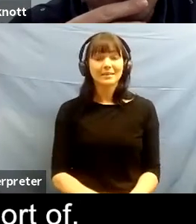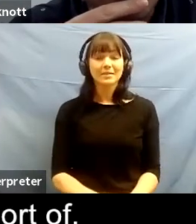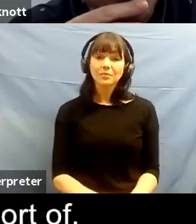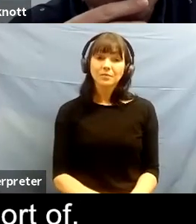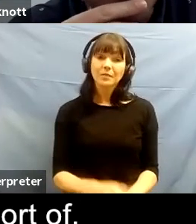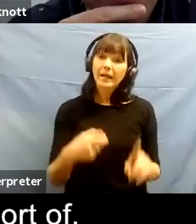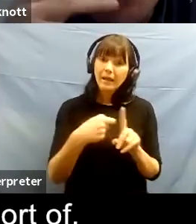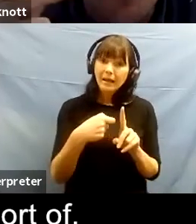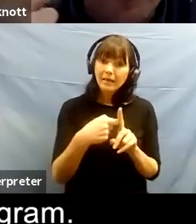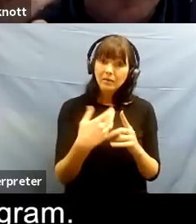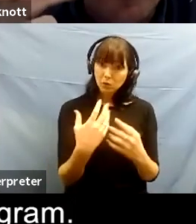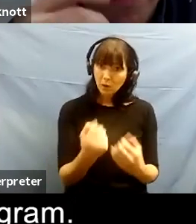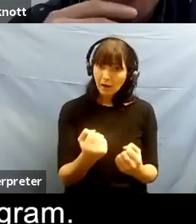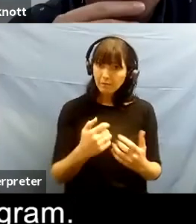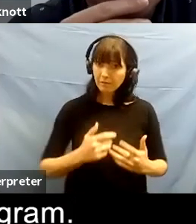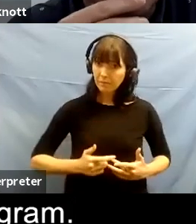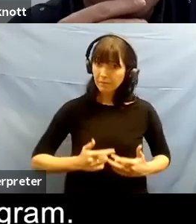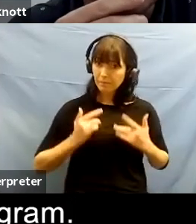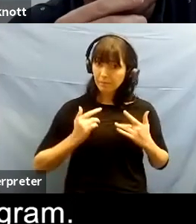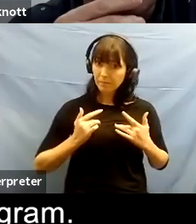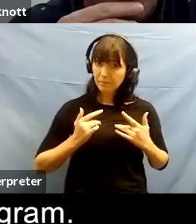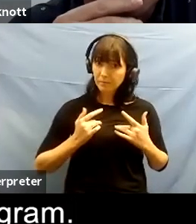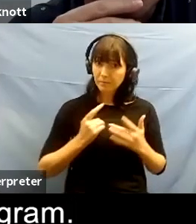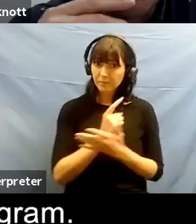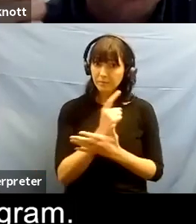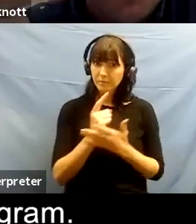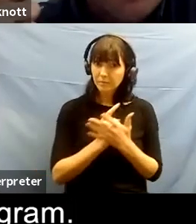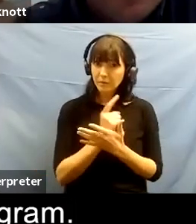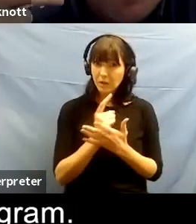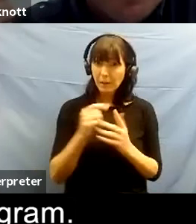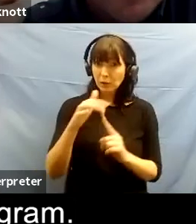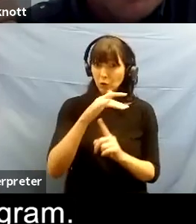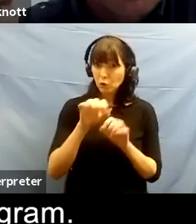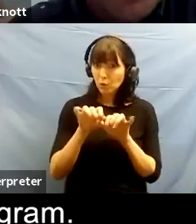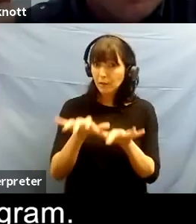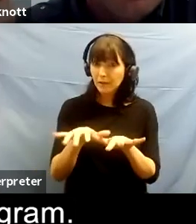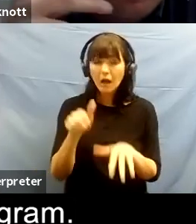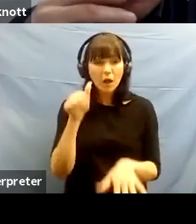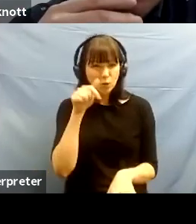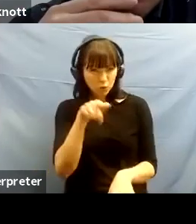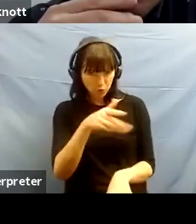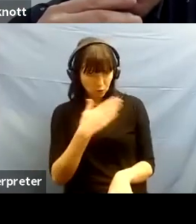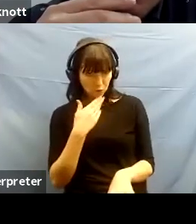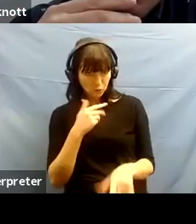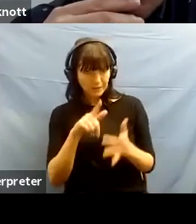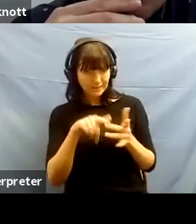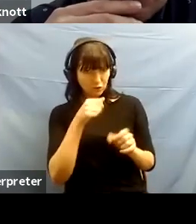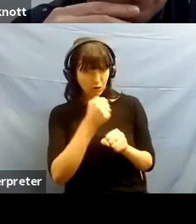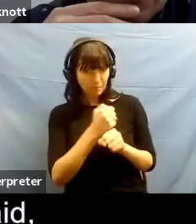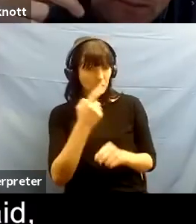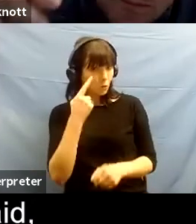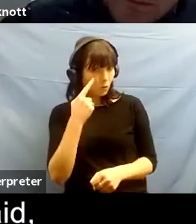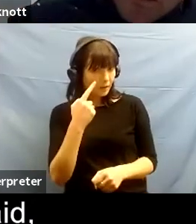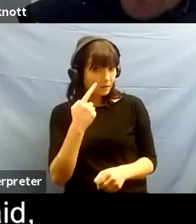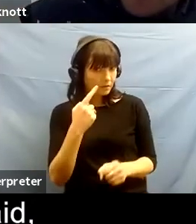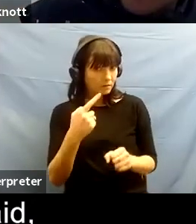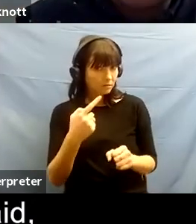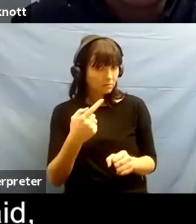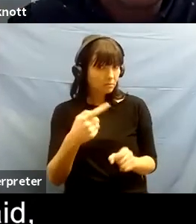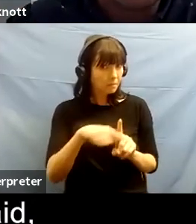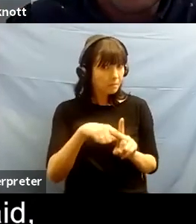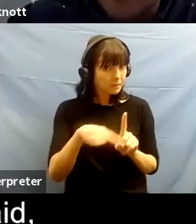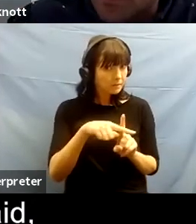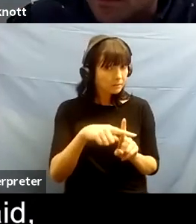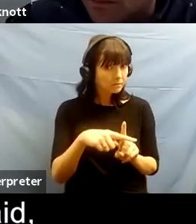on on social media i know you're you're an avid user of instagram do you find that beneficial for you um i totally agree